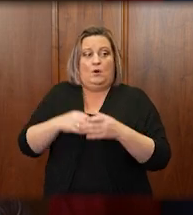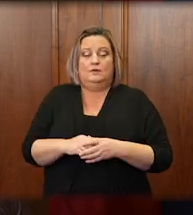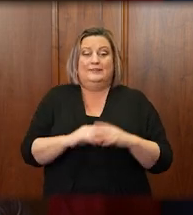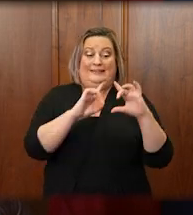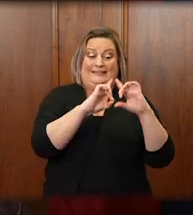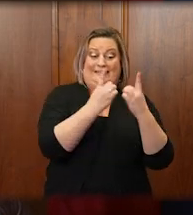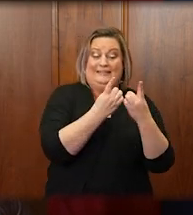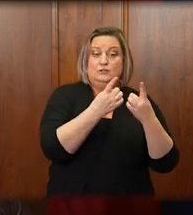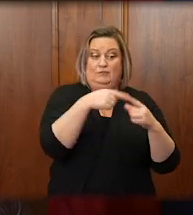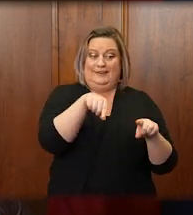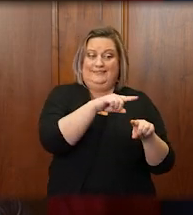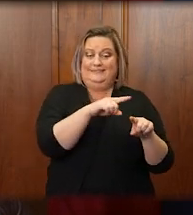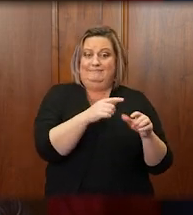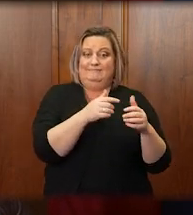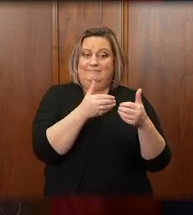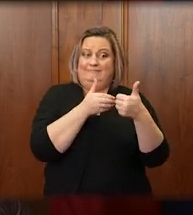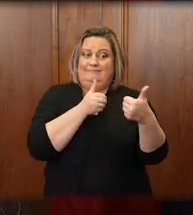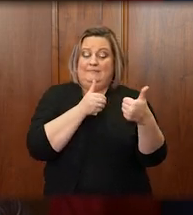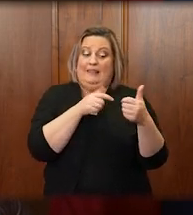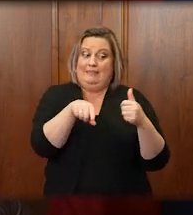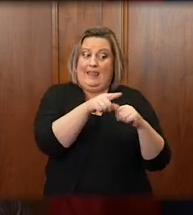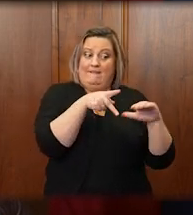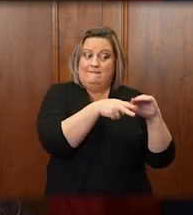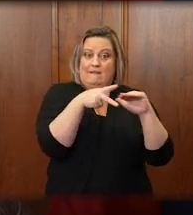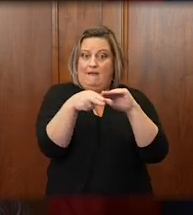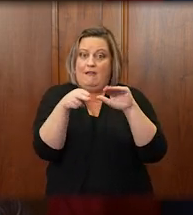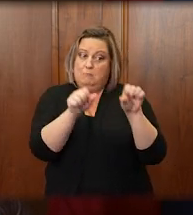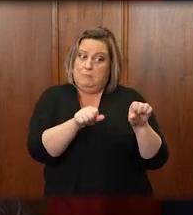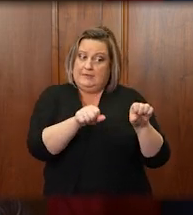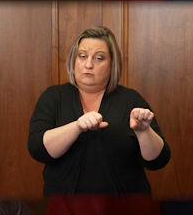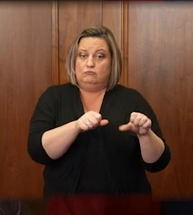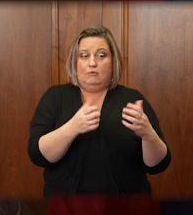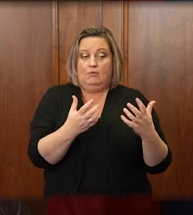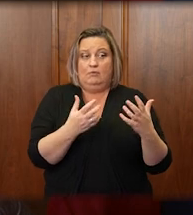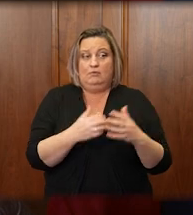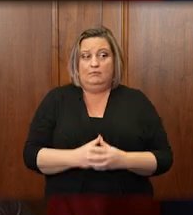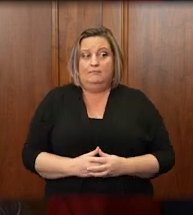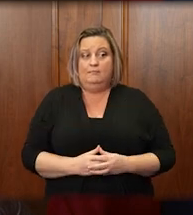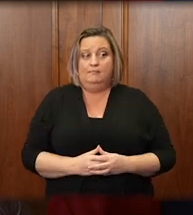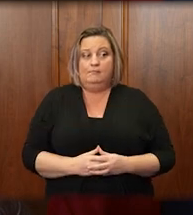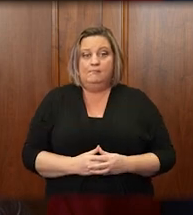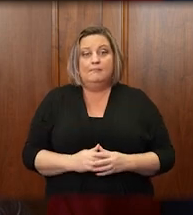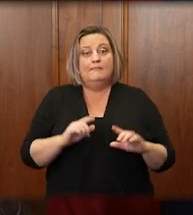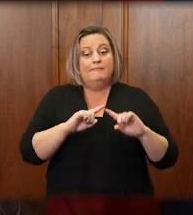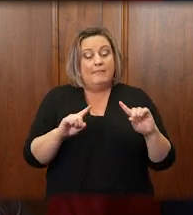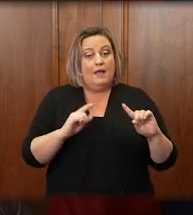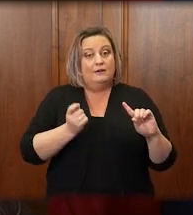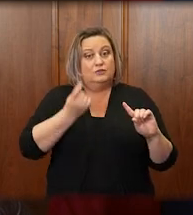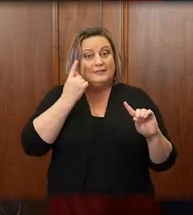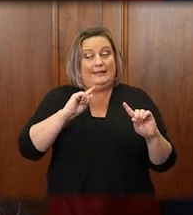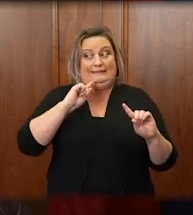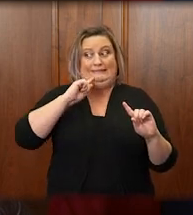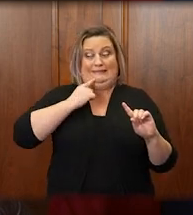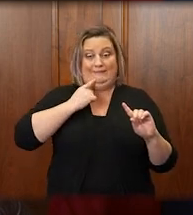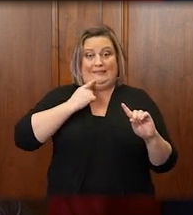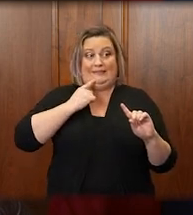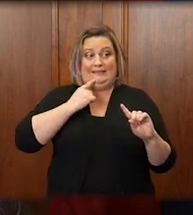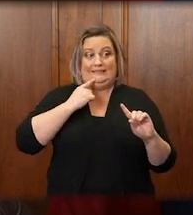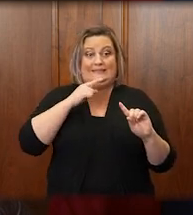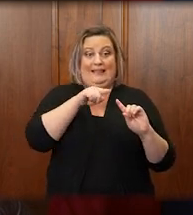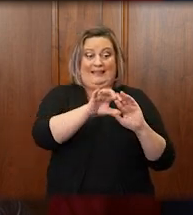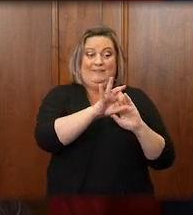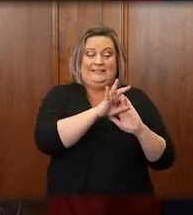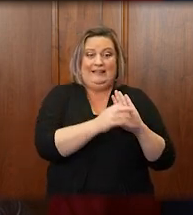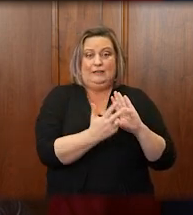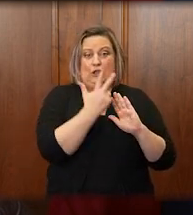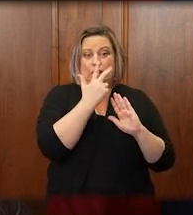cut what they can from those budgets. But more significantly, as I've already said, and if this body approves, they have selected three